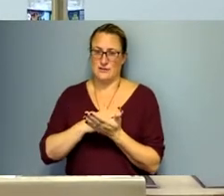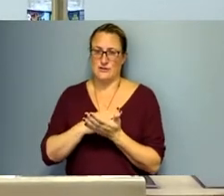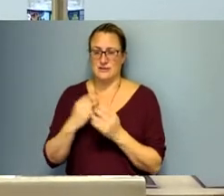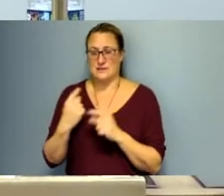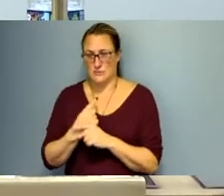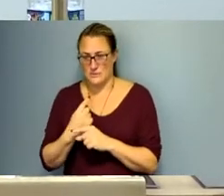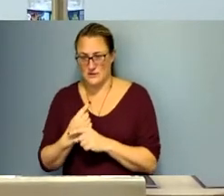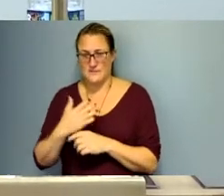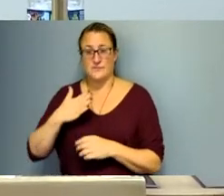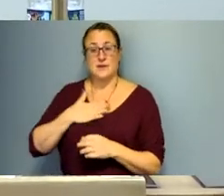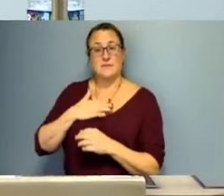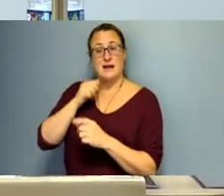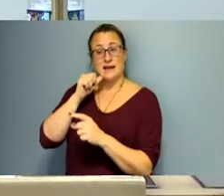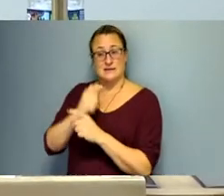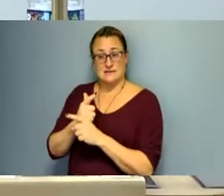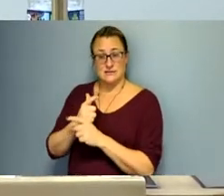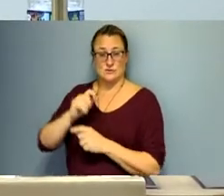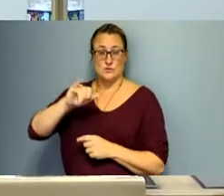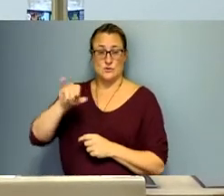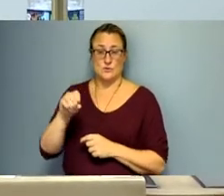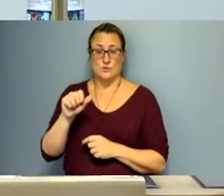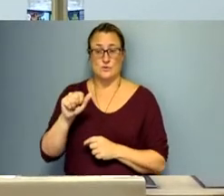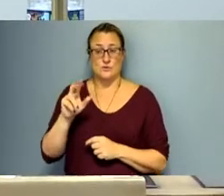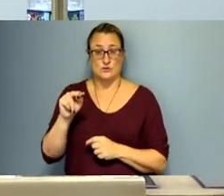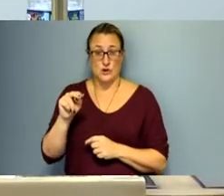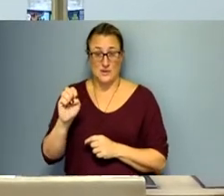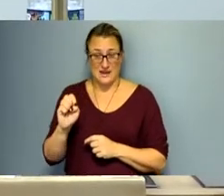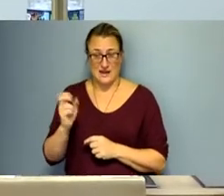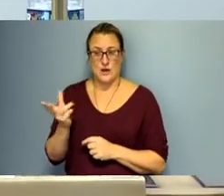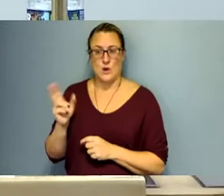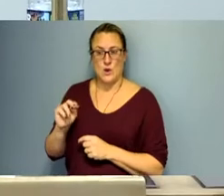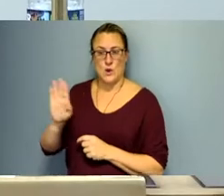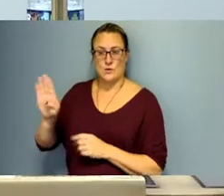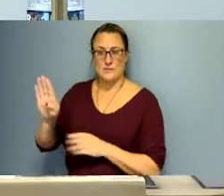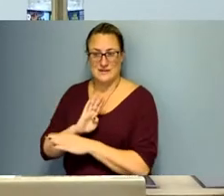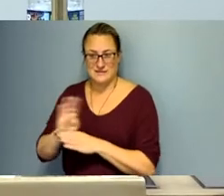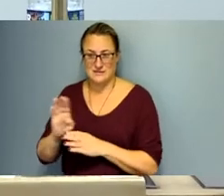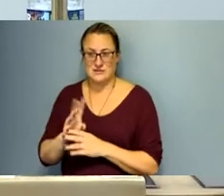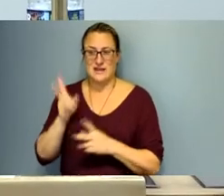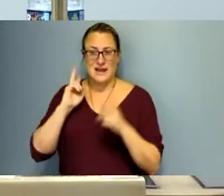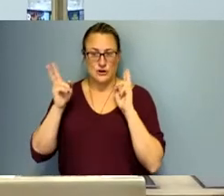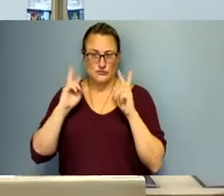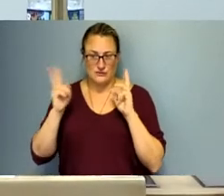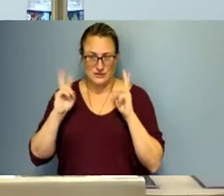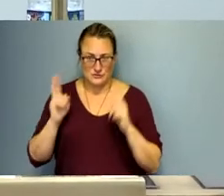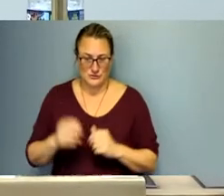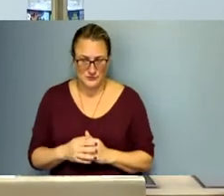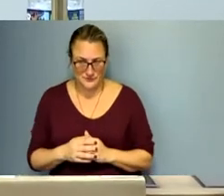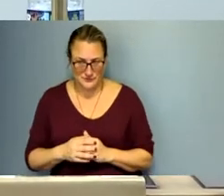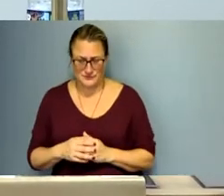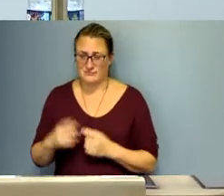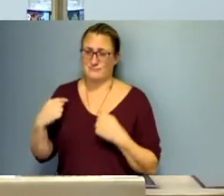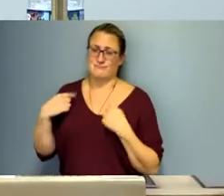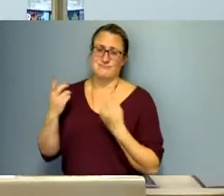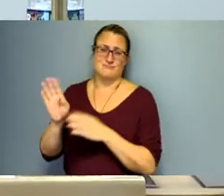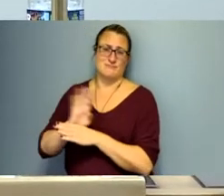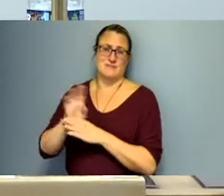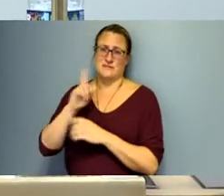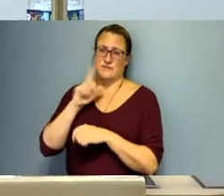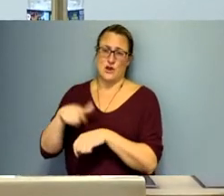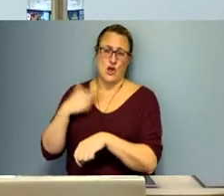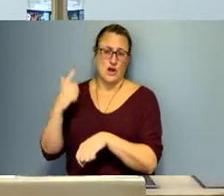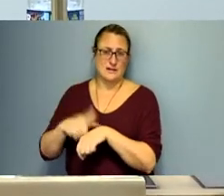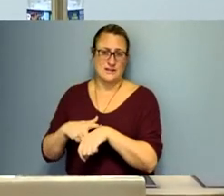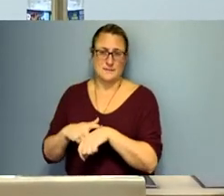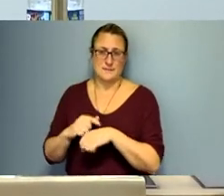My sister Joanne owns the business. She's a hairdresser, has been in business for a long time. I have